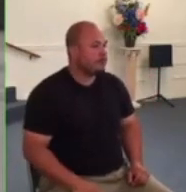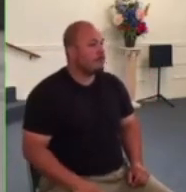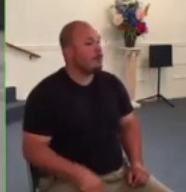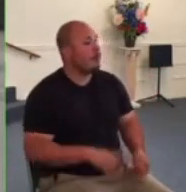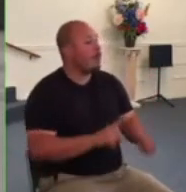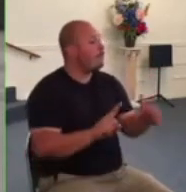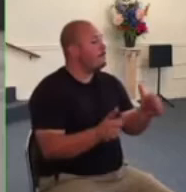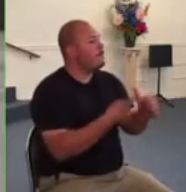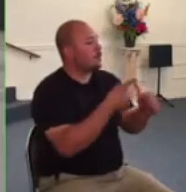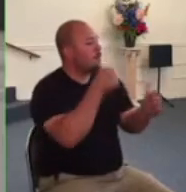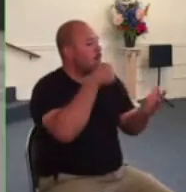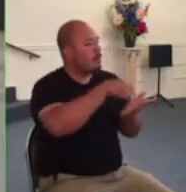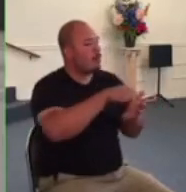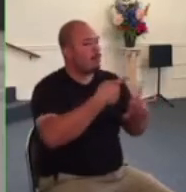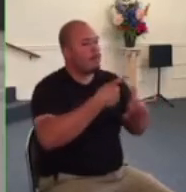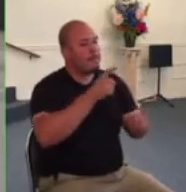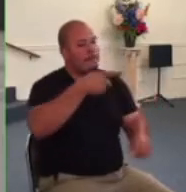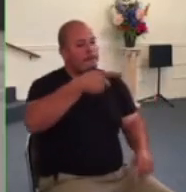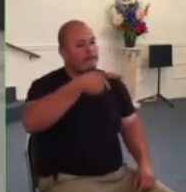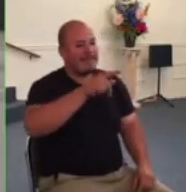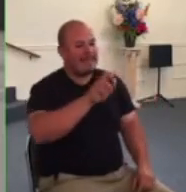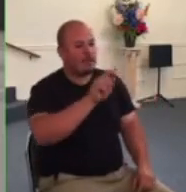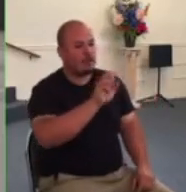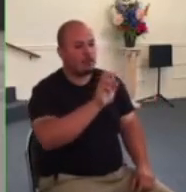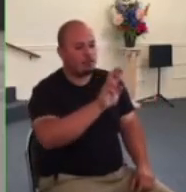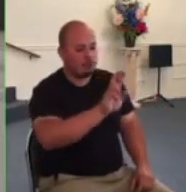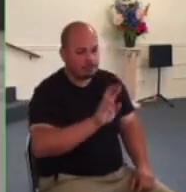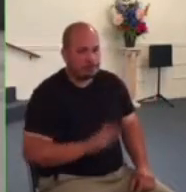letter we have from peter to the churches